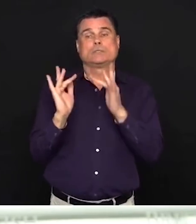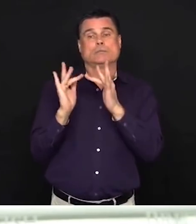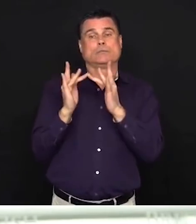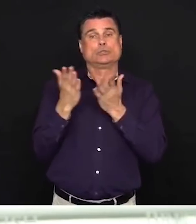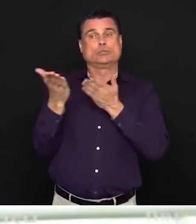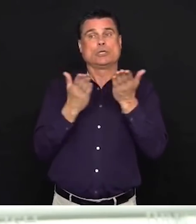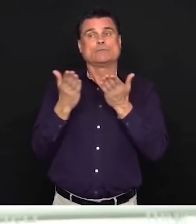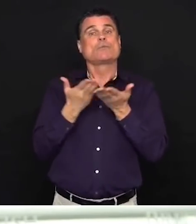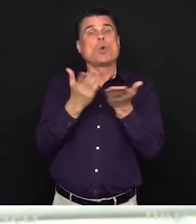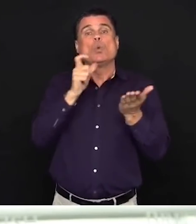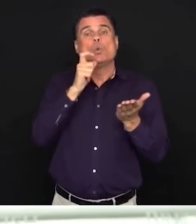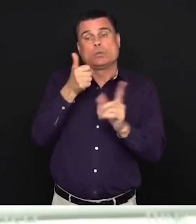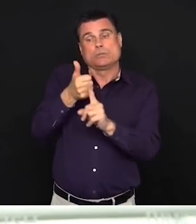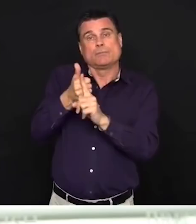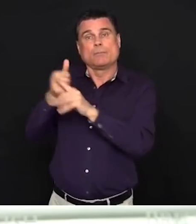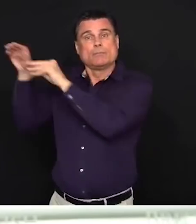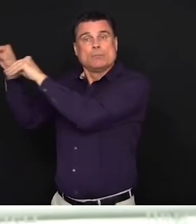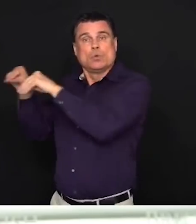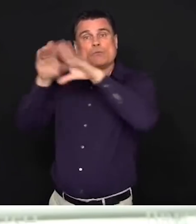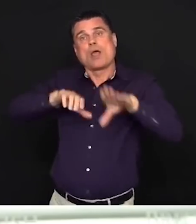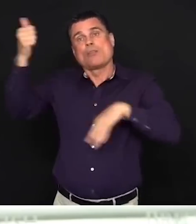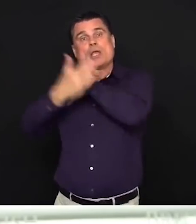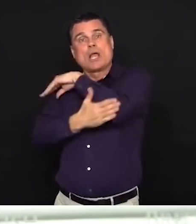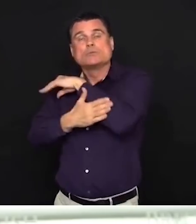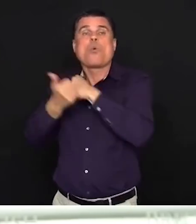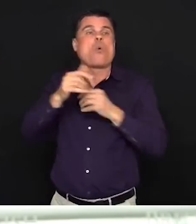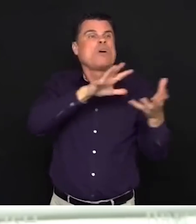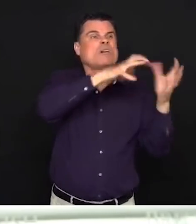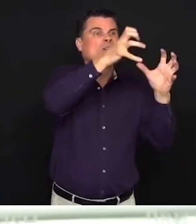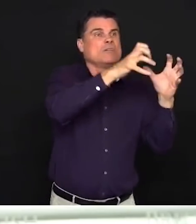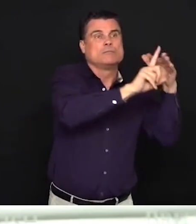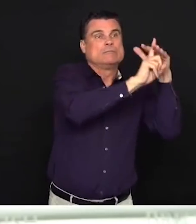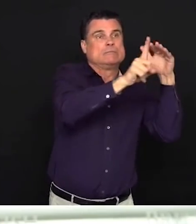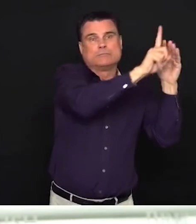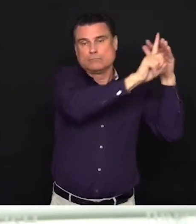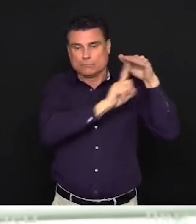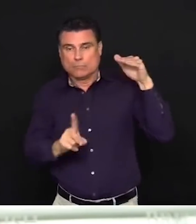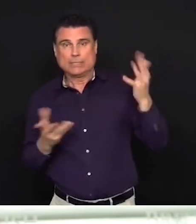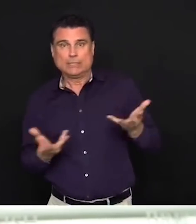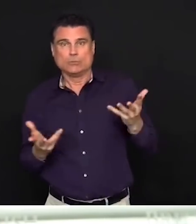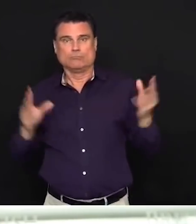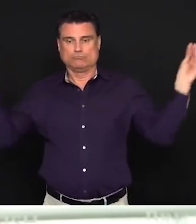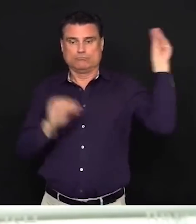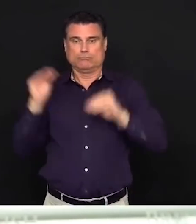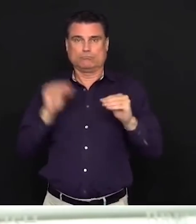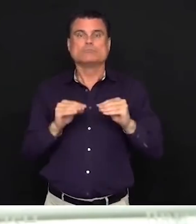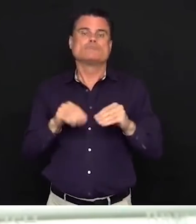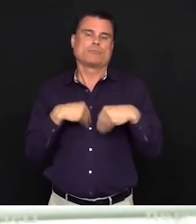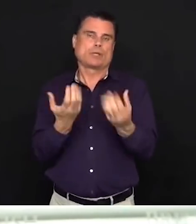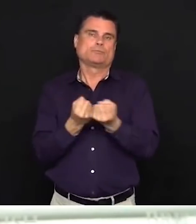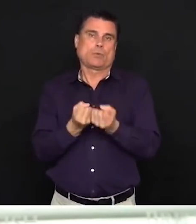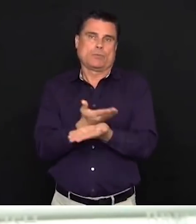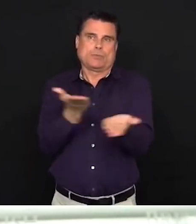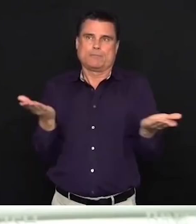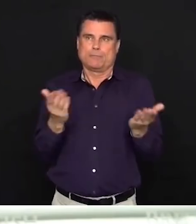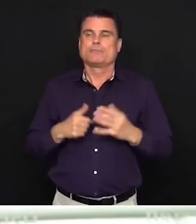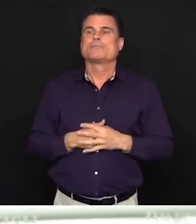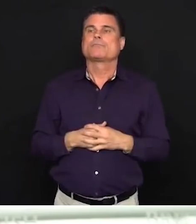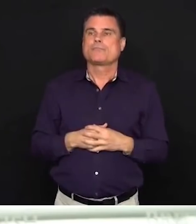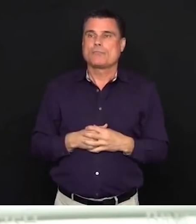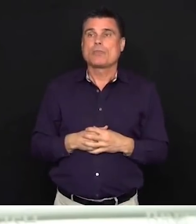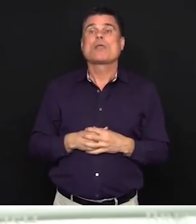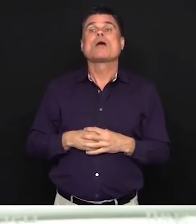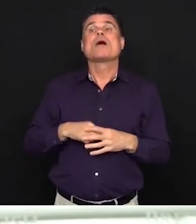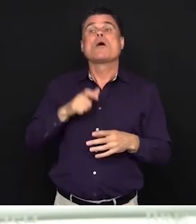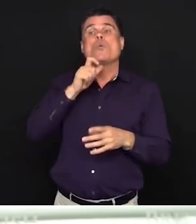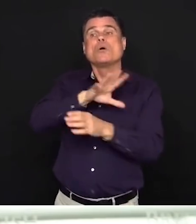are risking their lives to keep us safe. and we're partnering with organizations like the BC Psychological Association who have